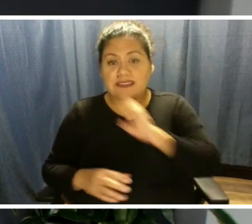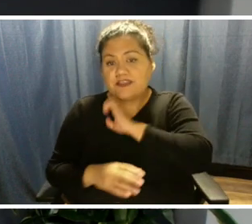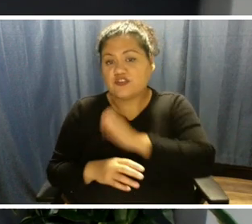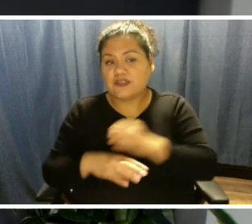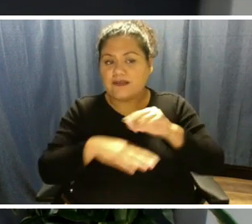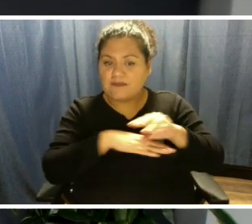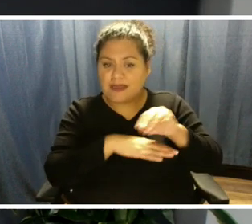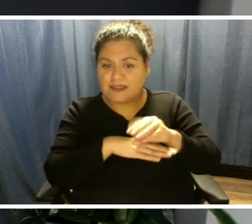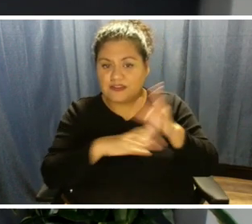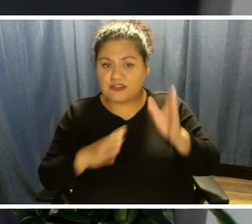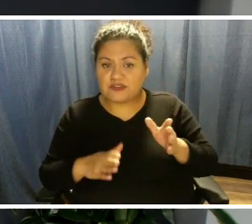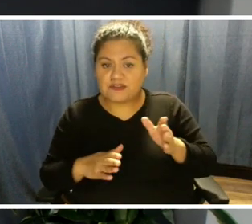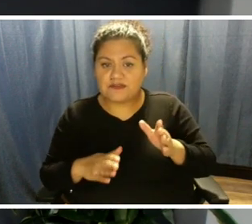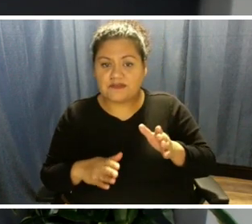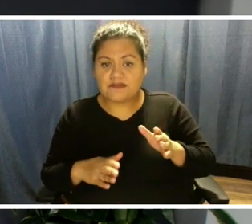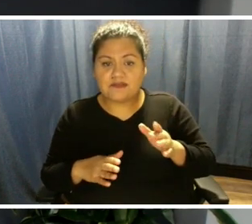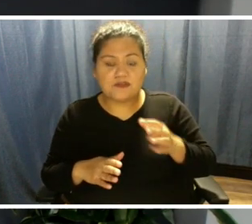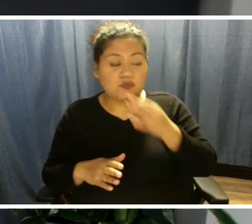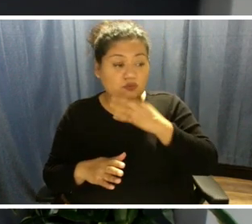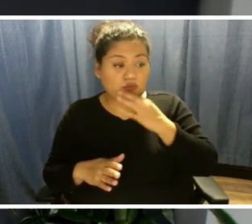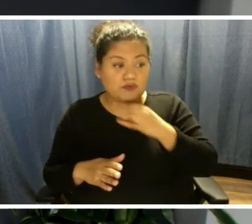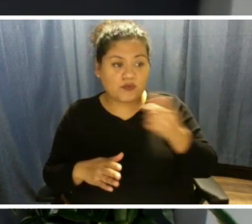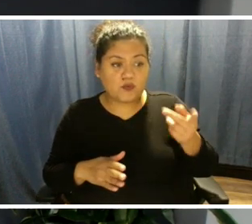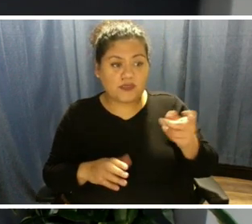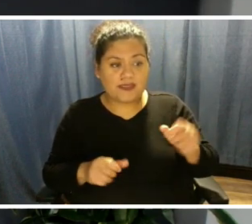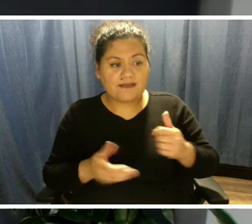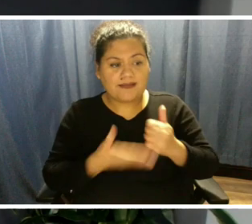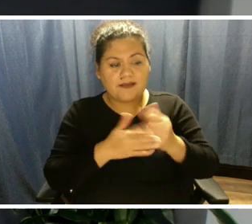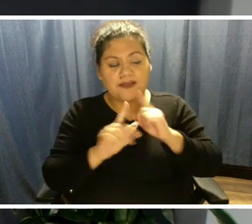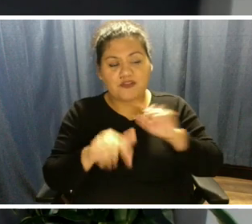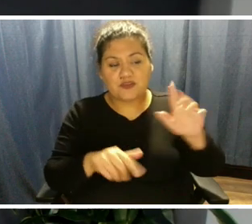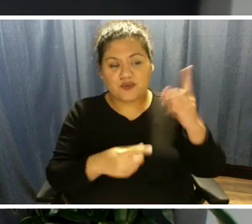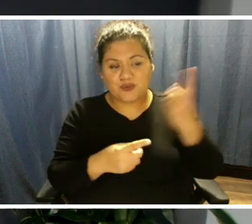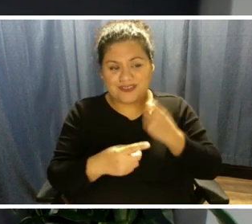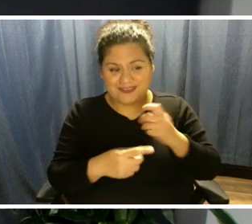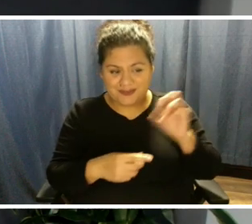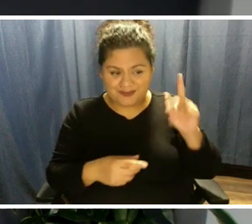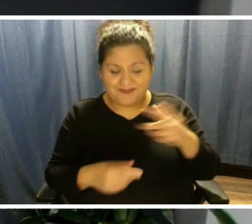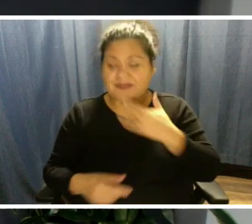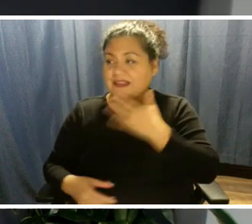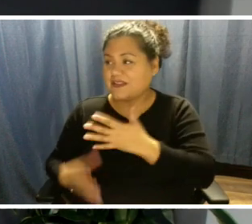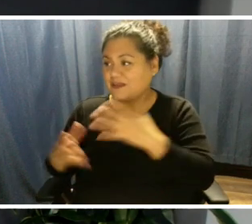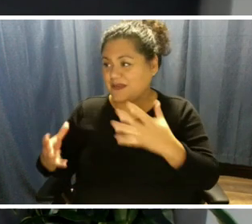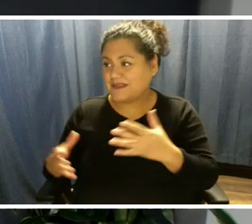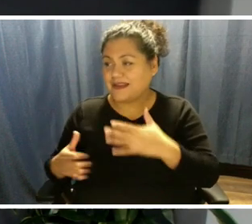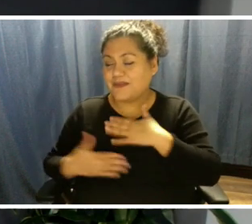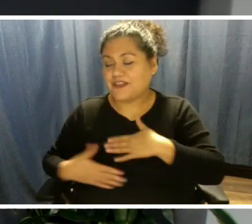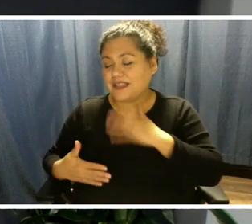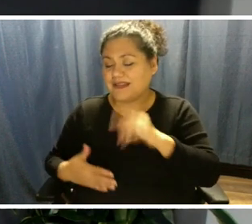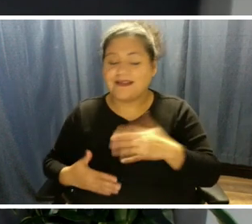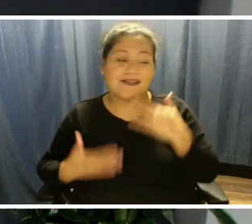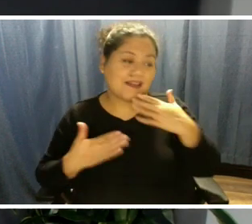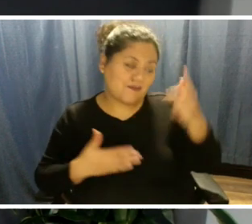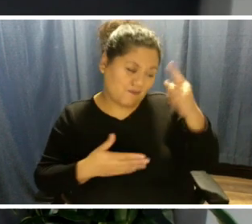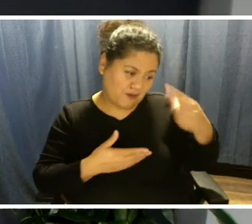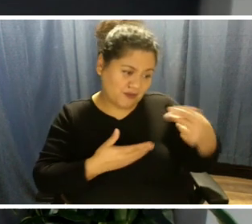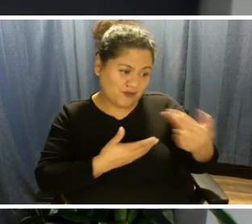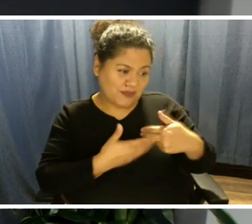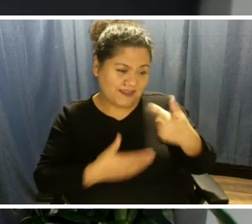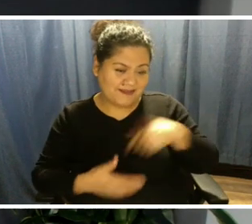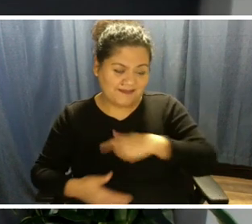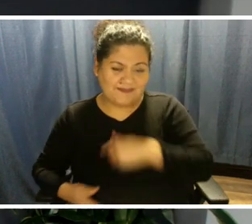here later on down the line so we can help answer your questions. All right. Thank you very much. appreciate it. thank you for joining us.